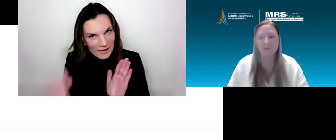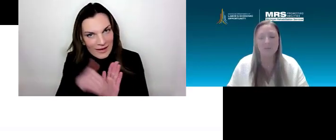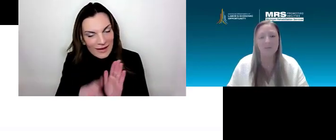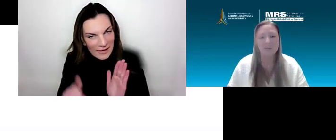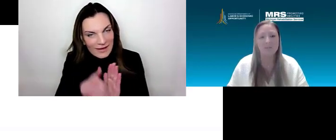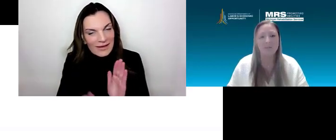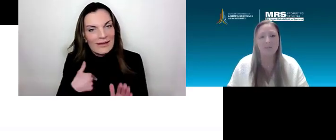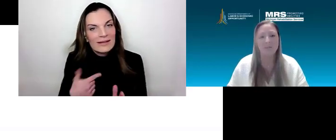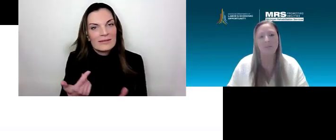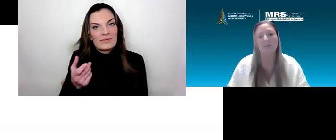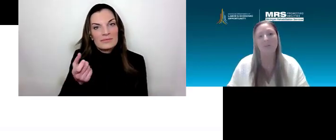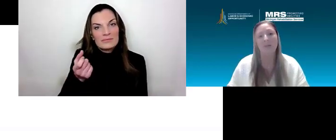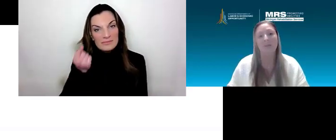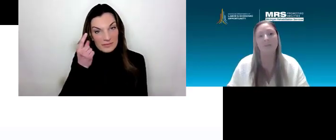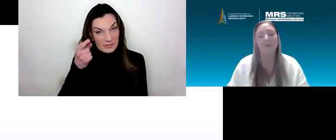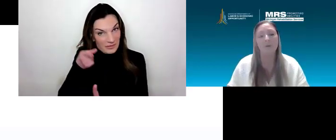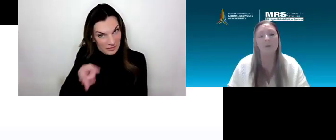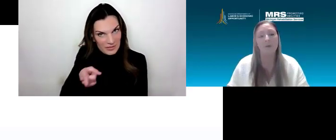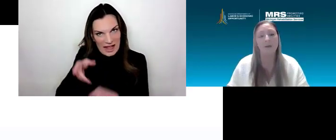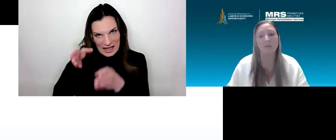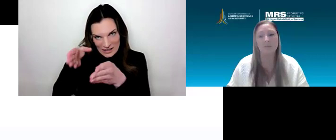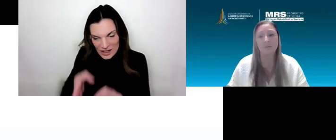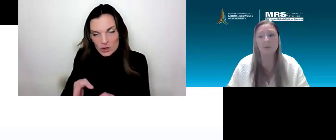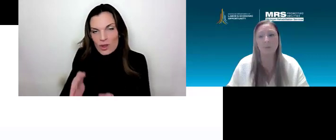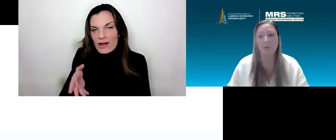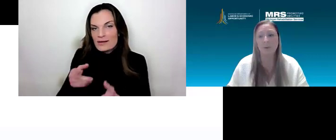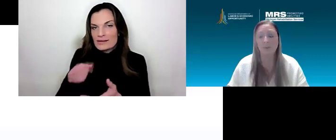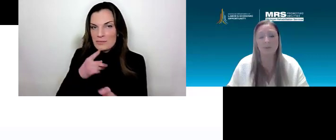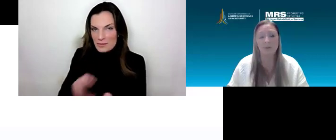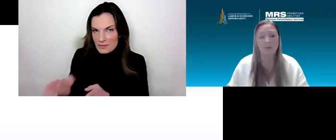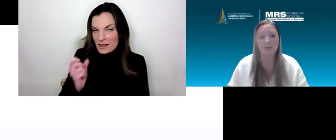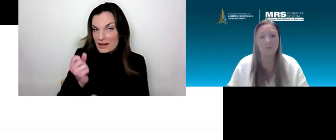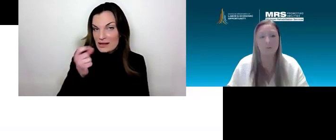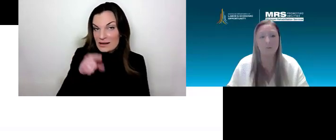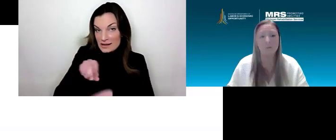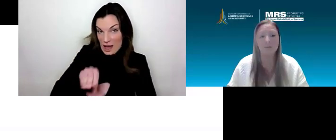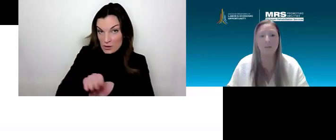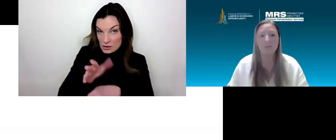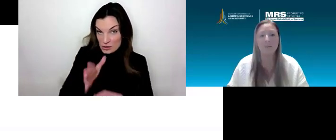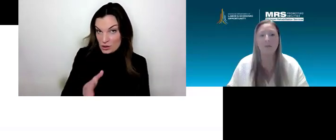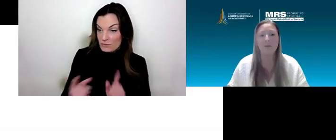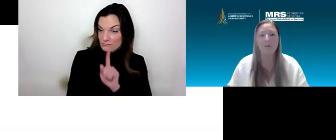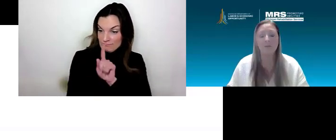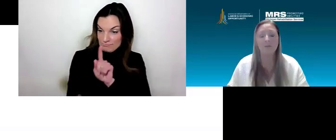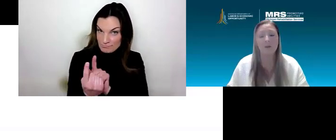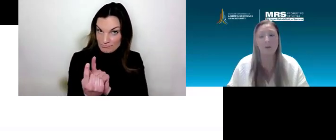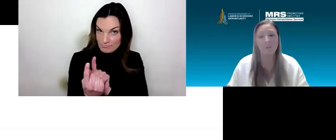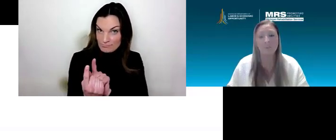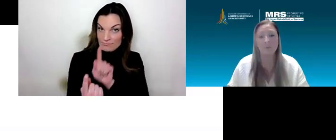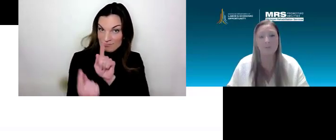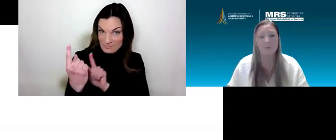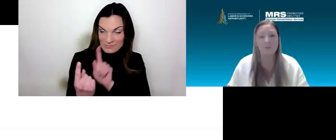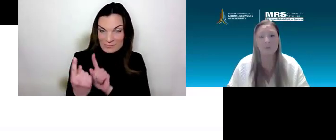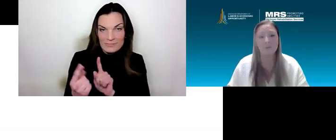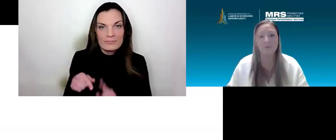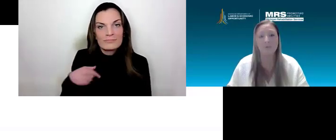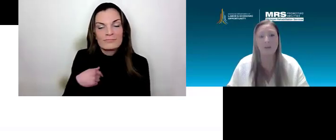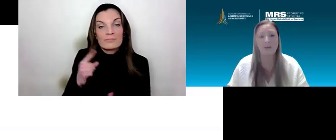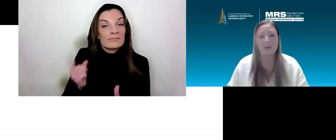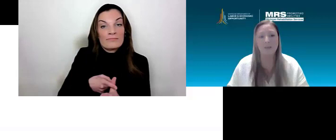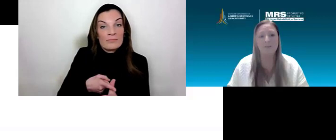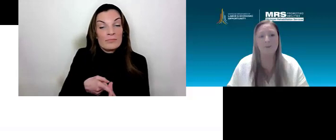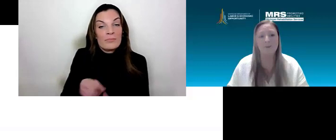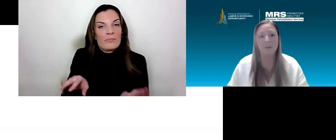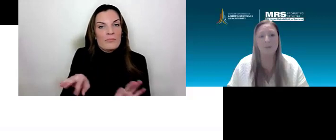it is always going to be individualized. So when our counselors are working with our individuals, our number one service is